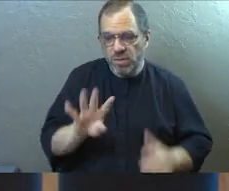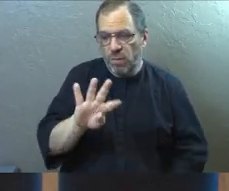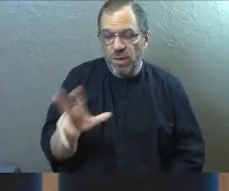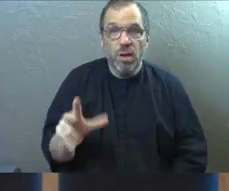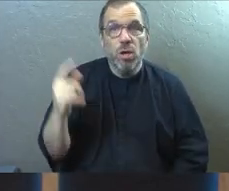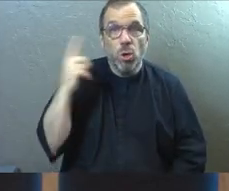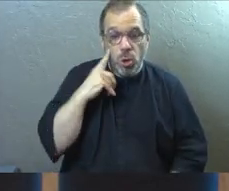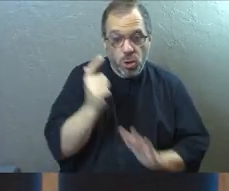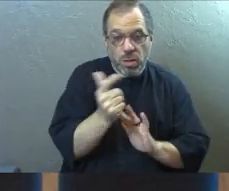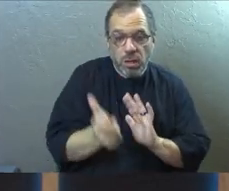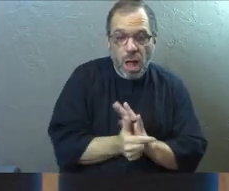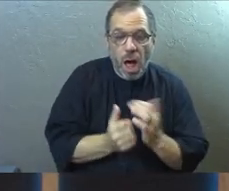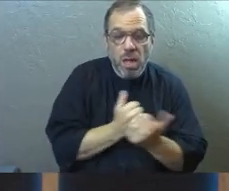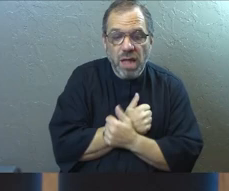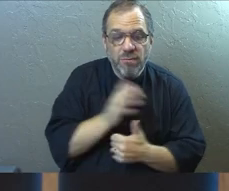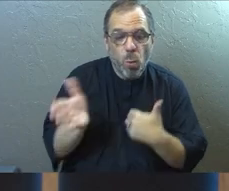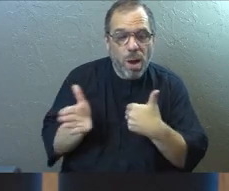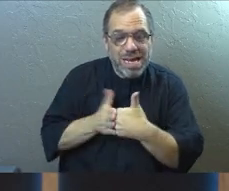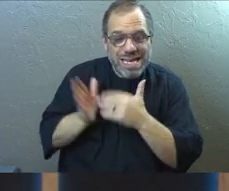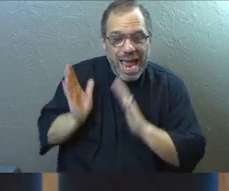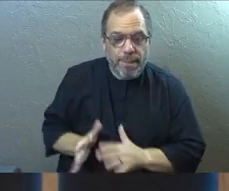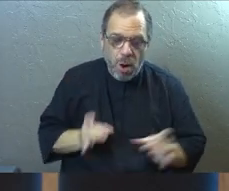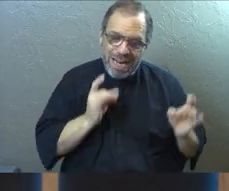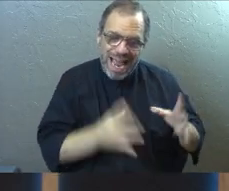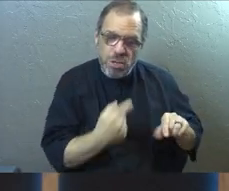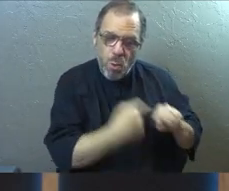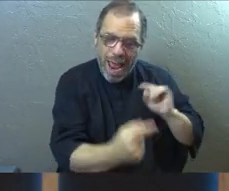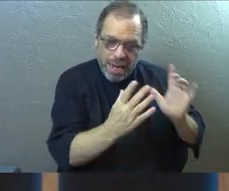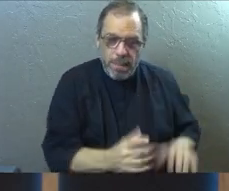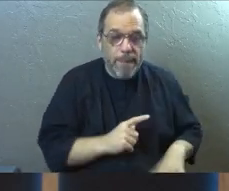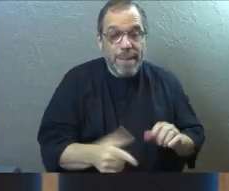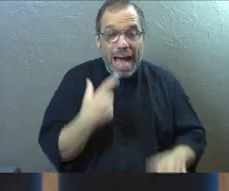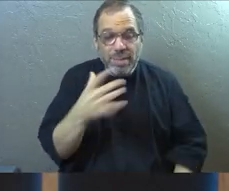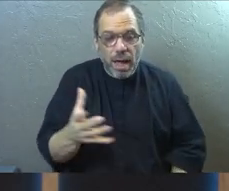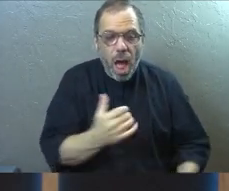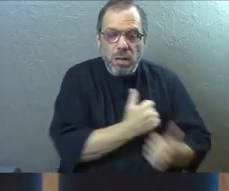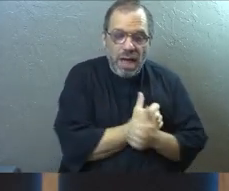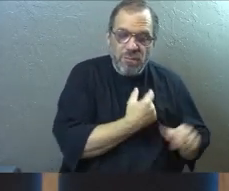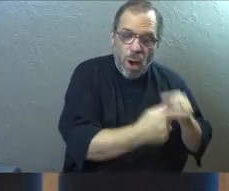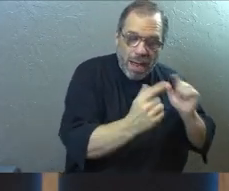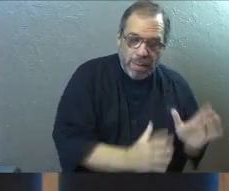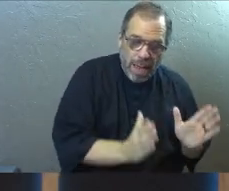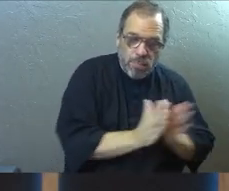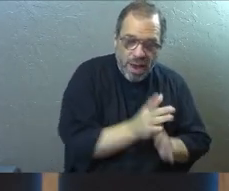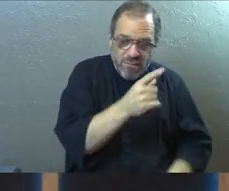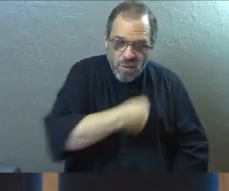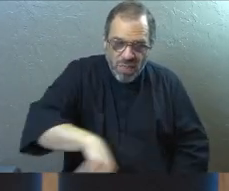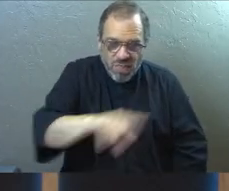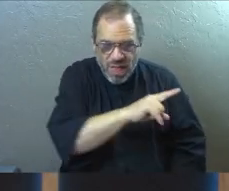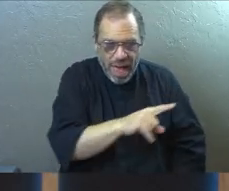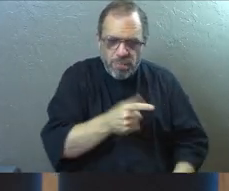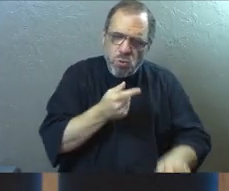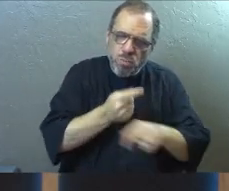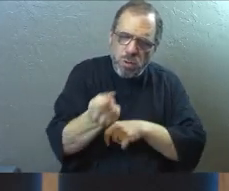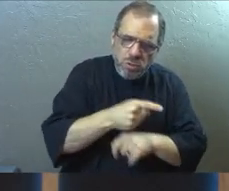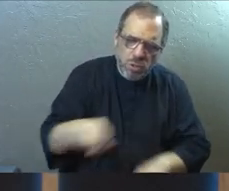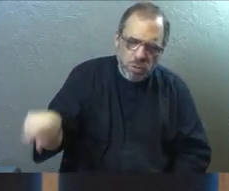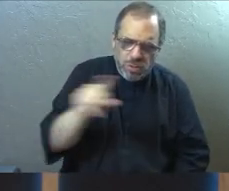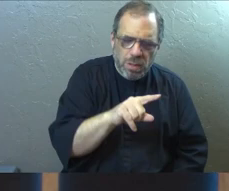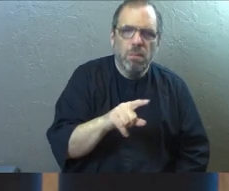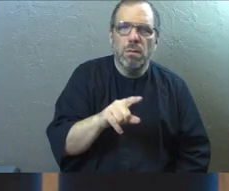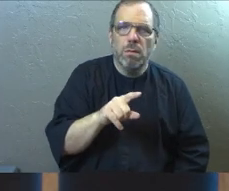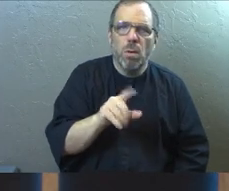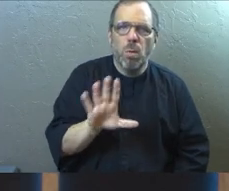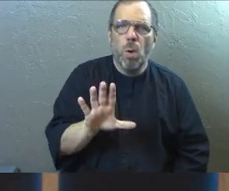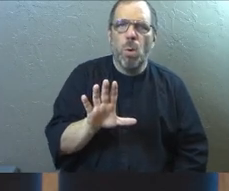the law that says love your neighbor and hate your enemy. But I say love your enemies and pray for those who persecute you. And if you